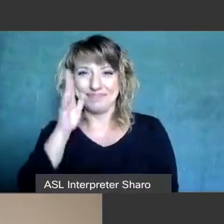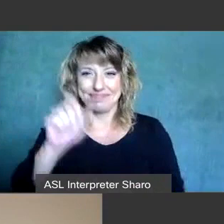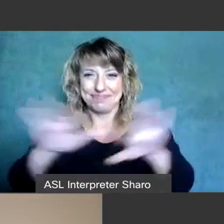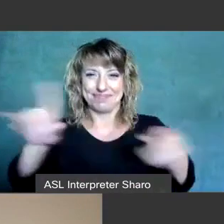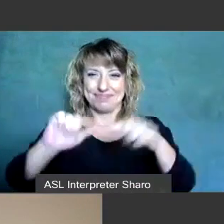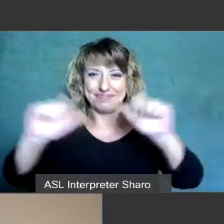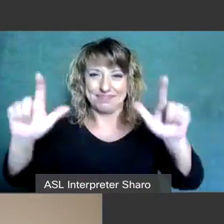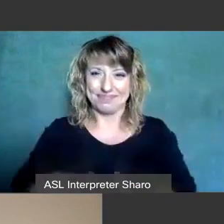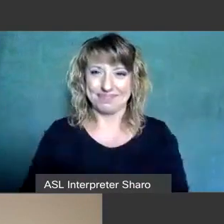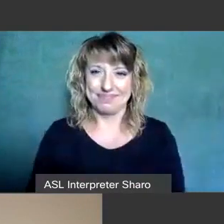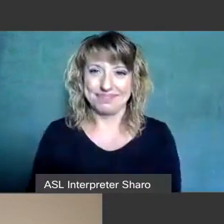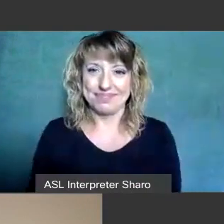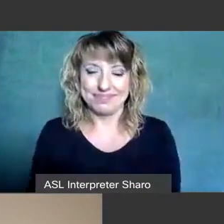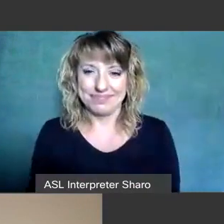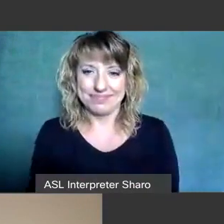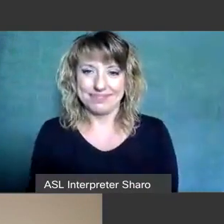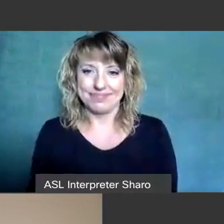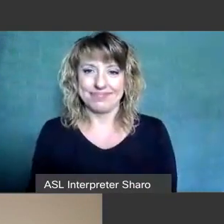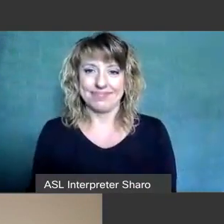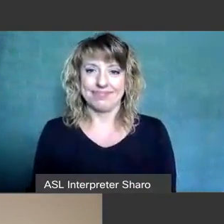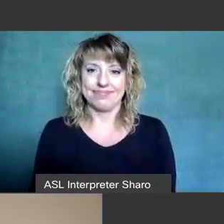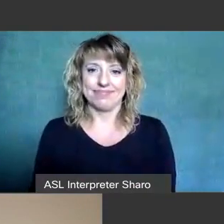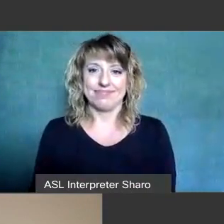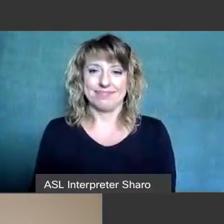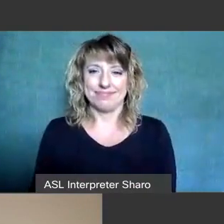to everyone okay